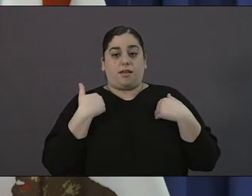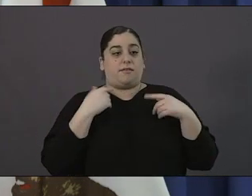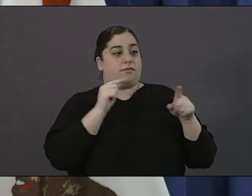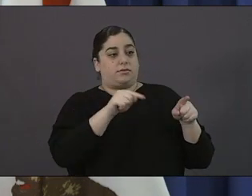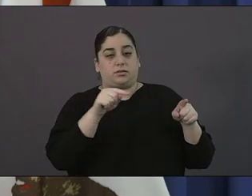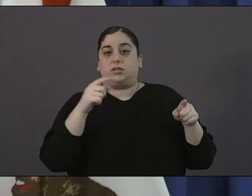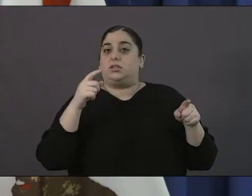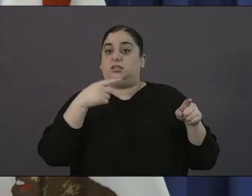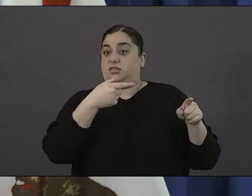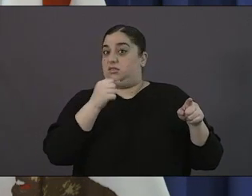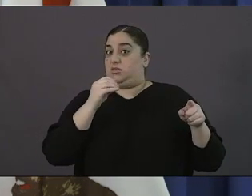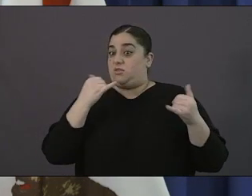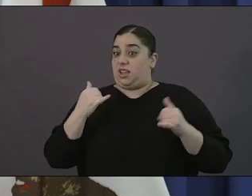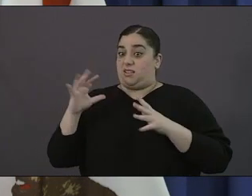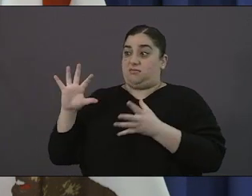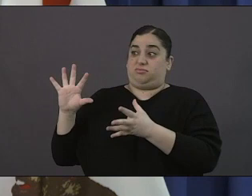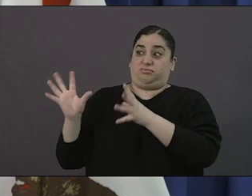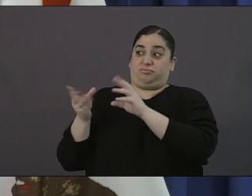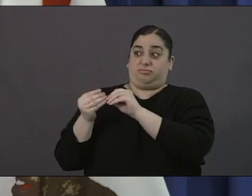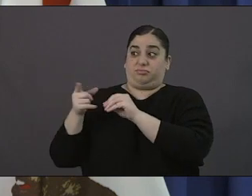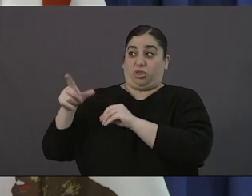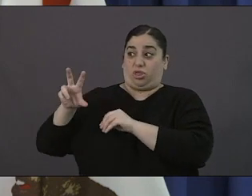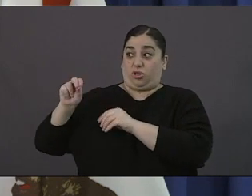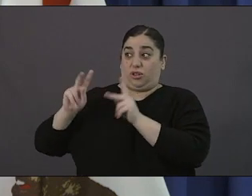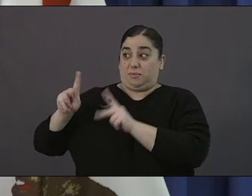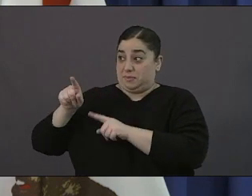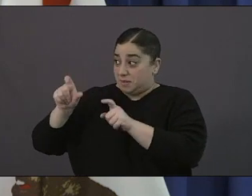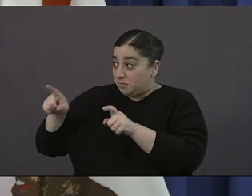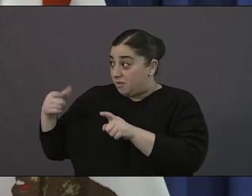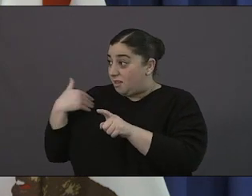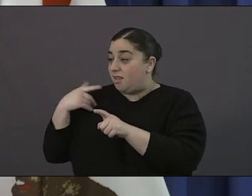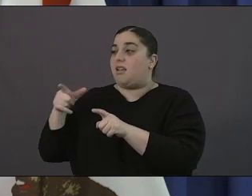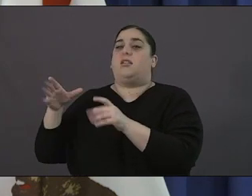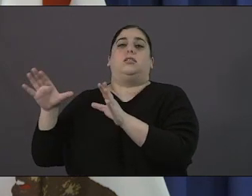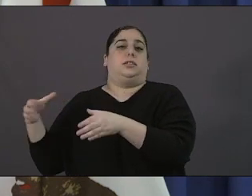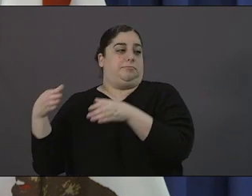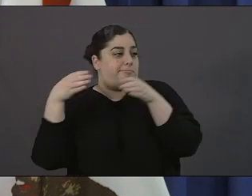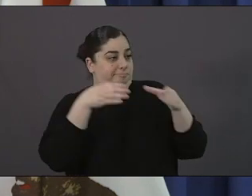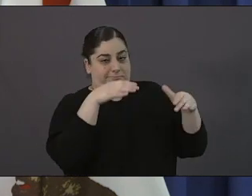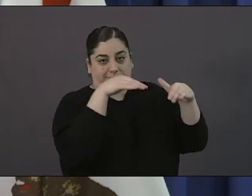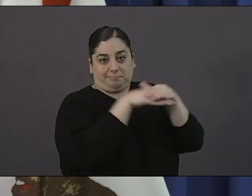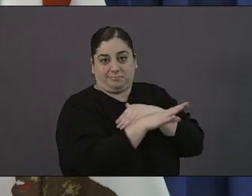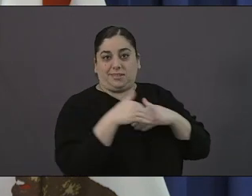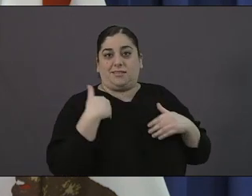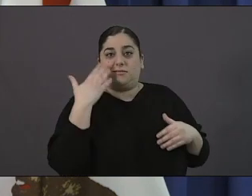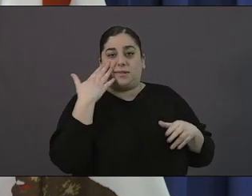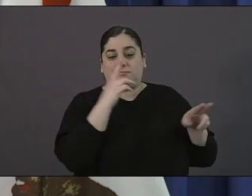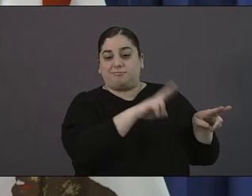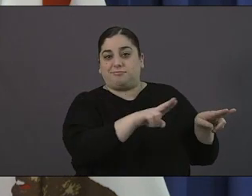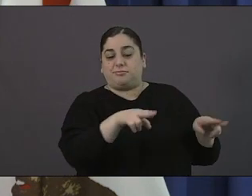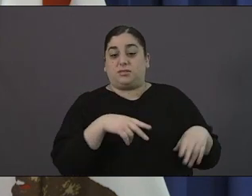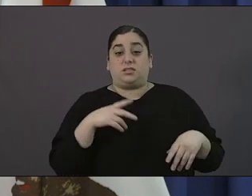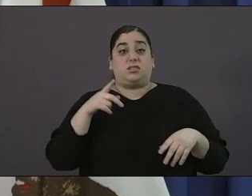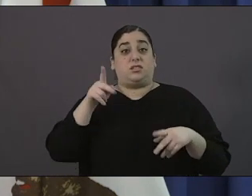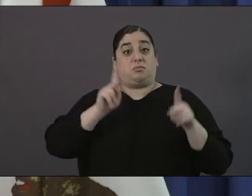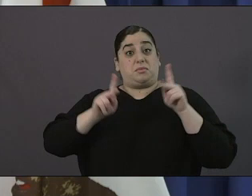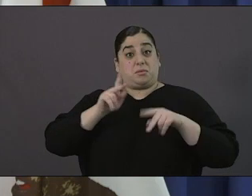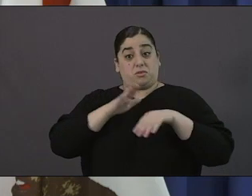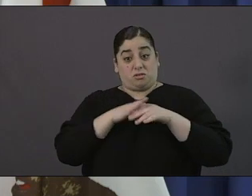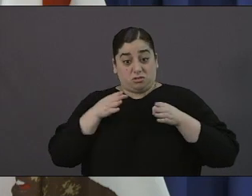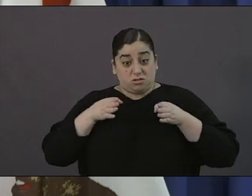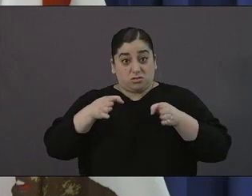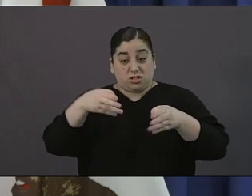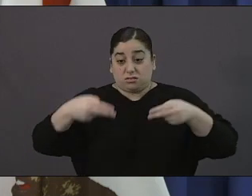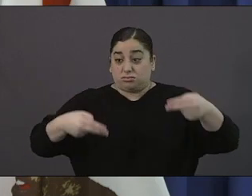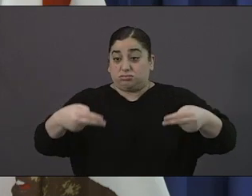that's extremely important because on the streets there isn't the social distancing on the streets there isn't the proper hygiene right and there isn't even the dignity